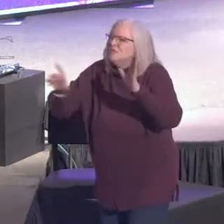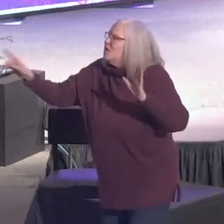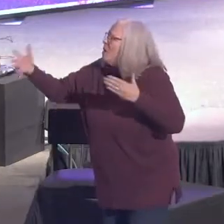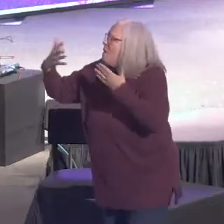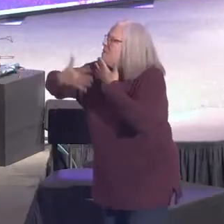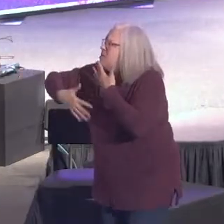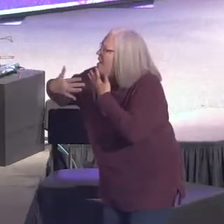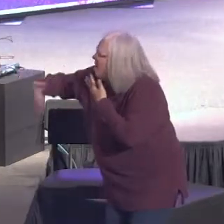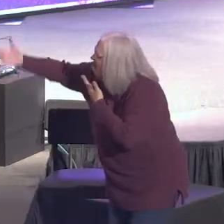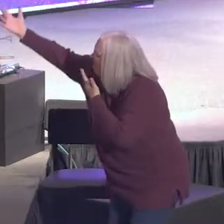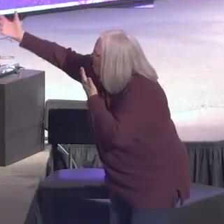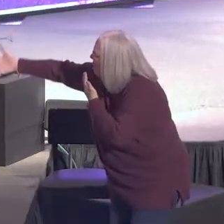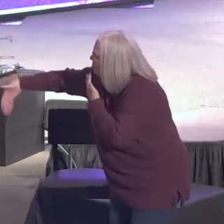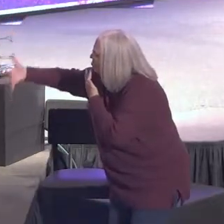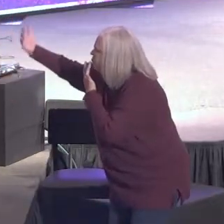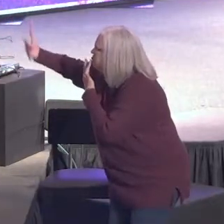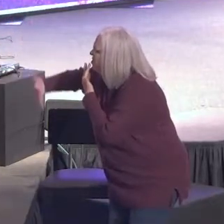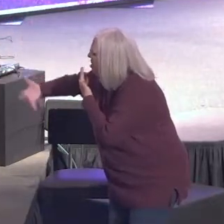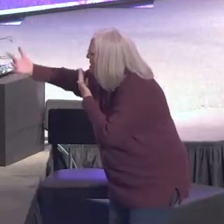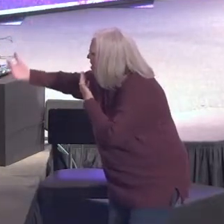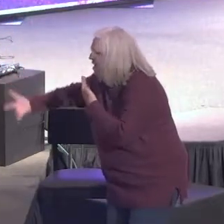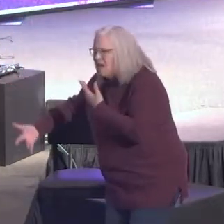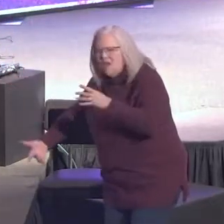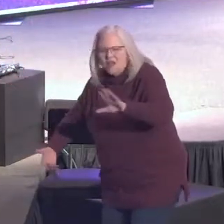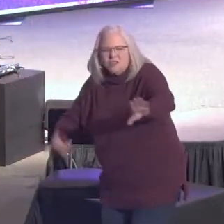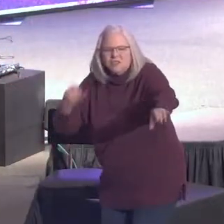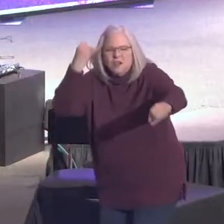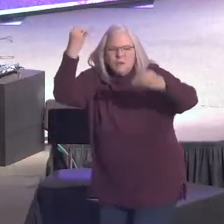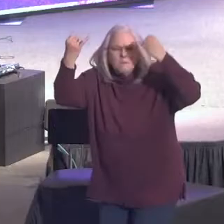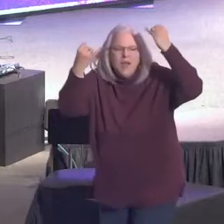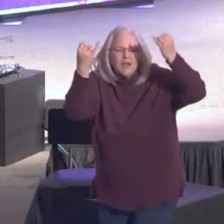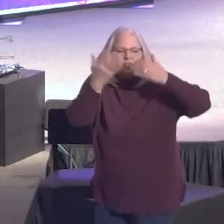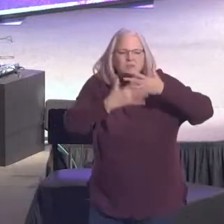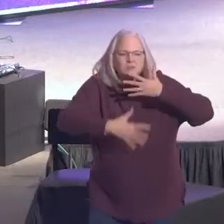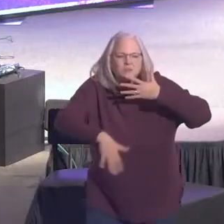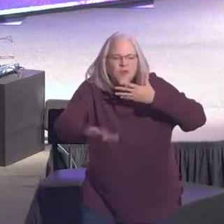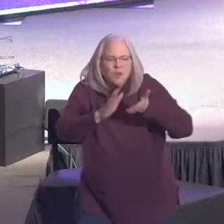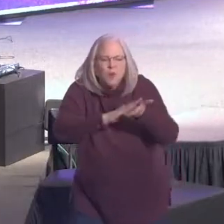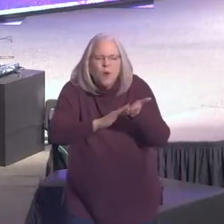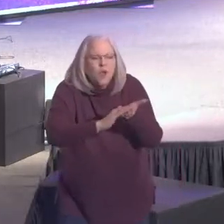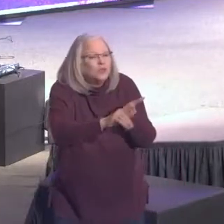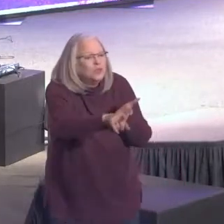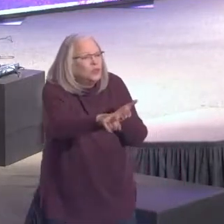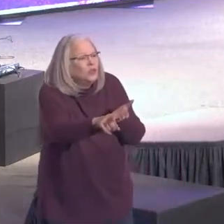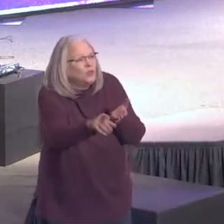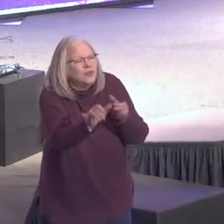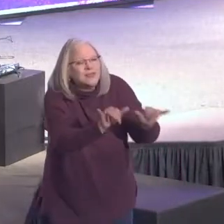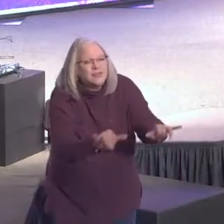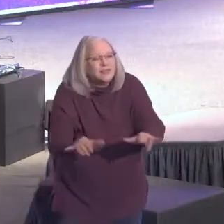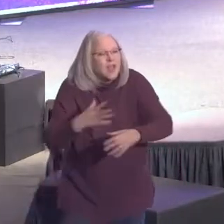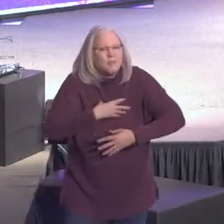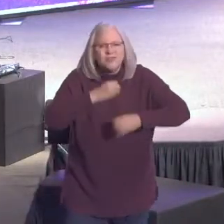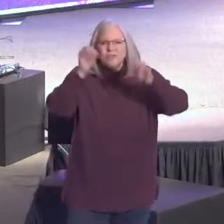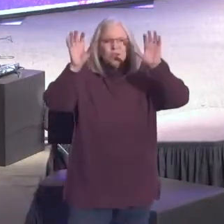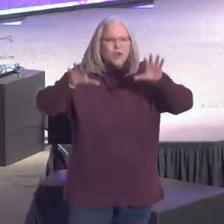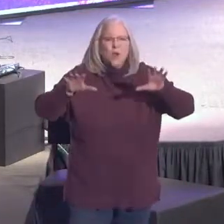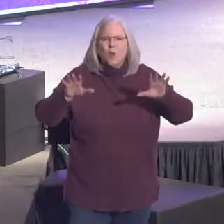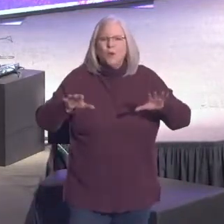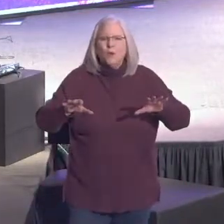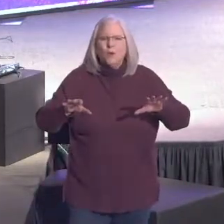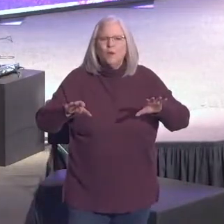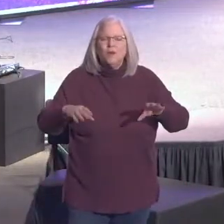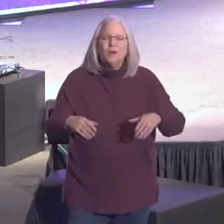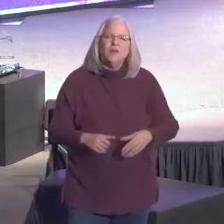down, just picture his blood washing you as white as snow. That's what he does for us on the cross.